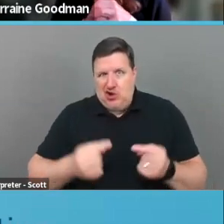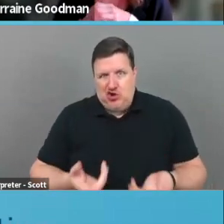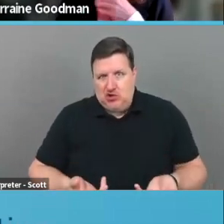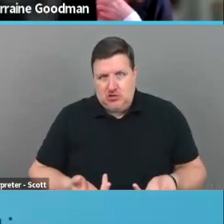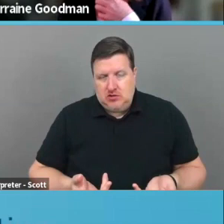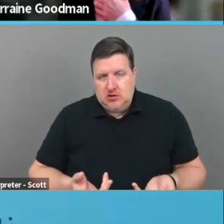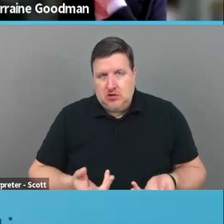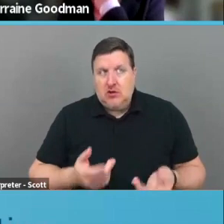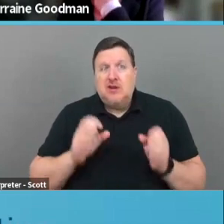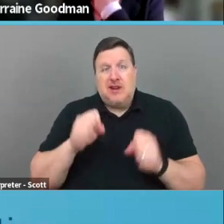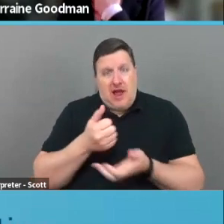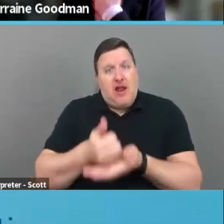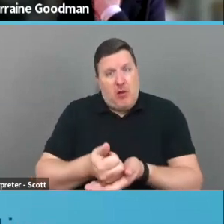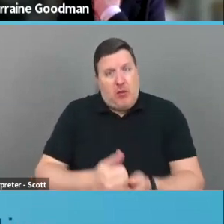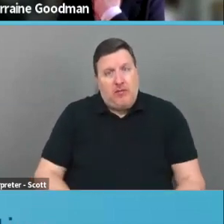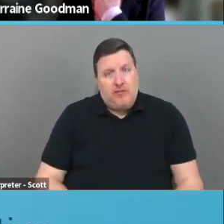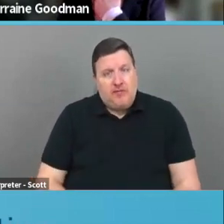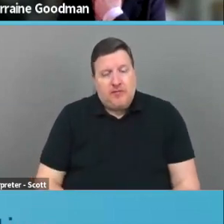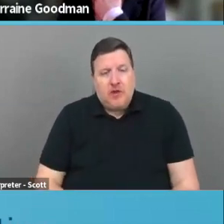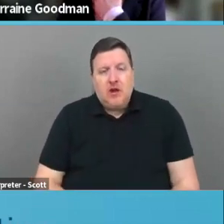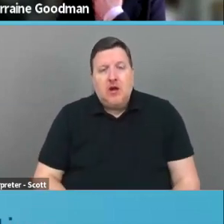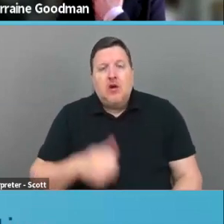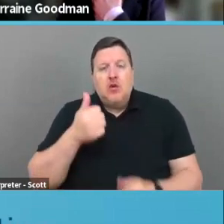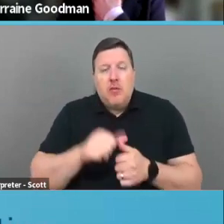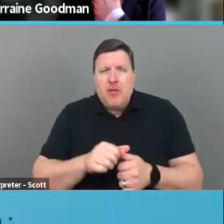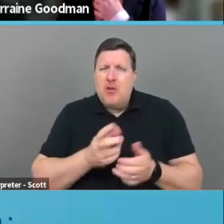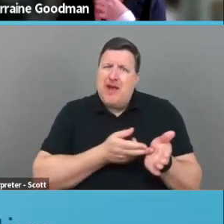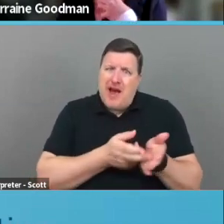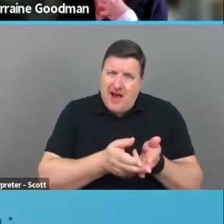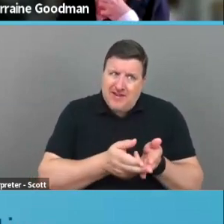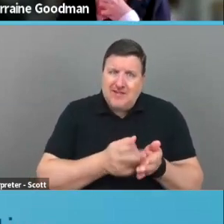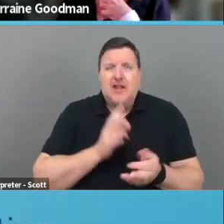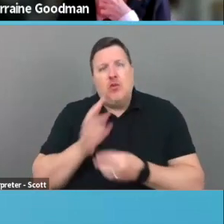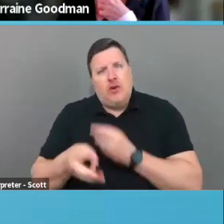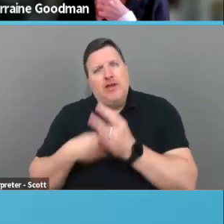it can help keep in mind, be honest and be realistic.